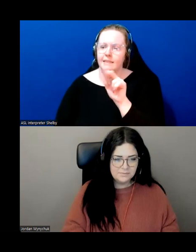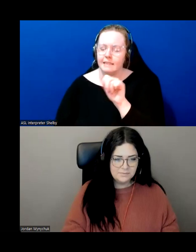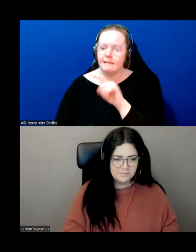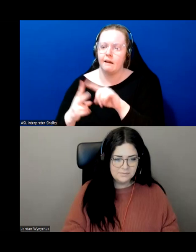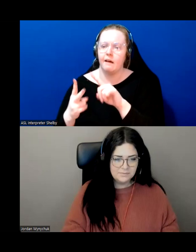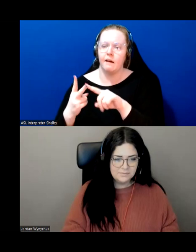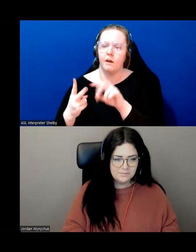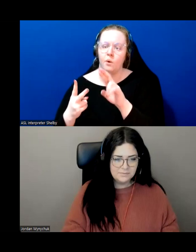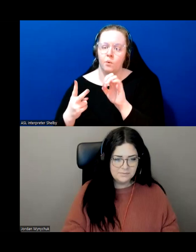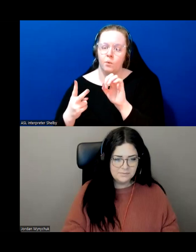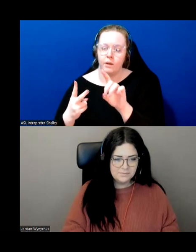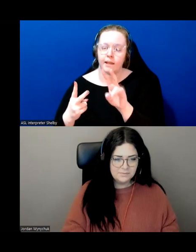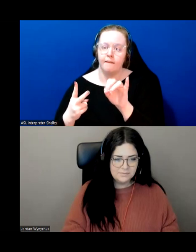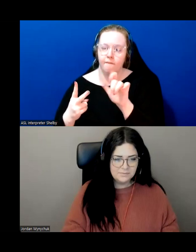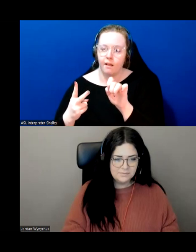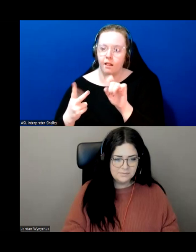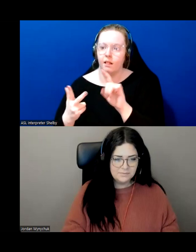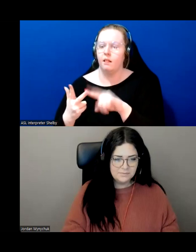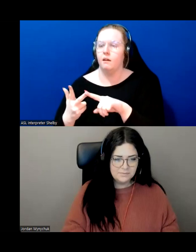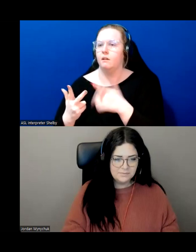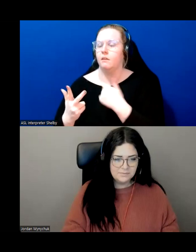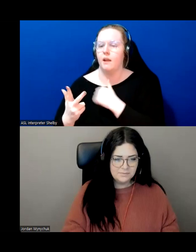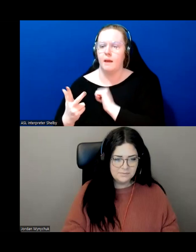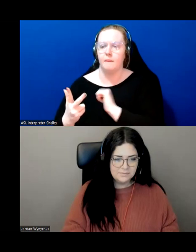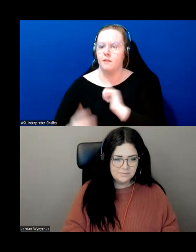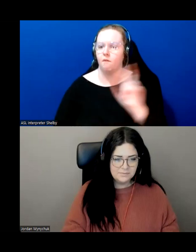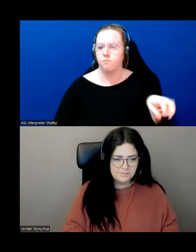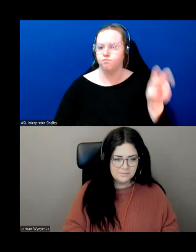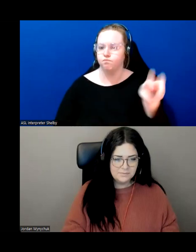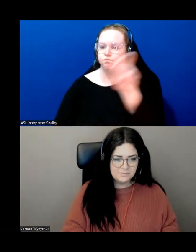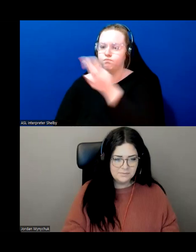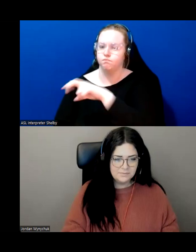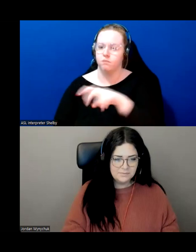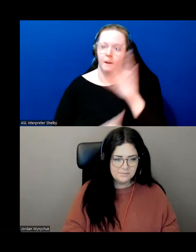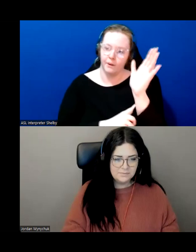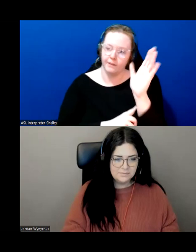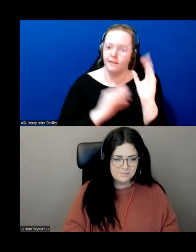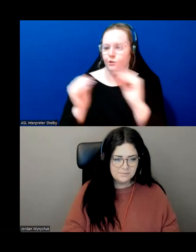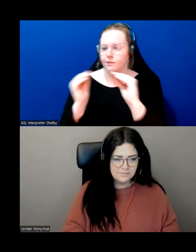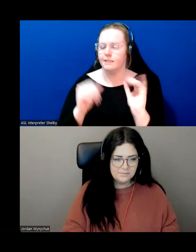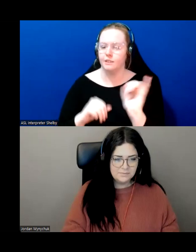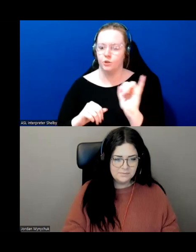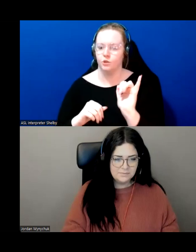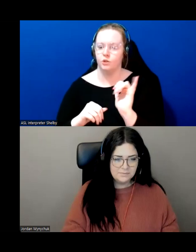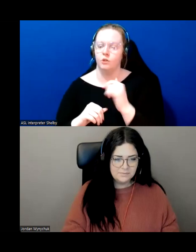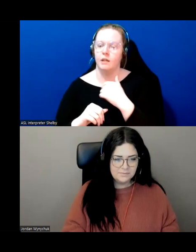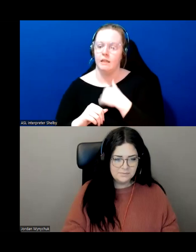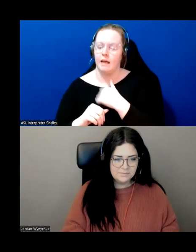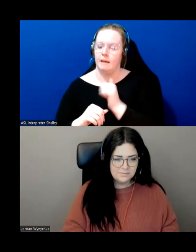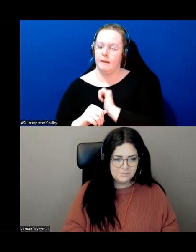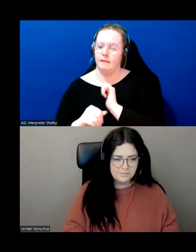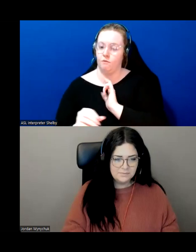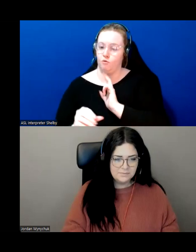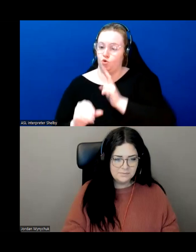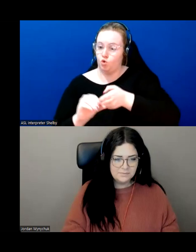and uh i go around and do presentations things like that and uh i i tuned in this morning